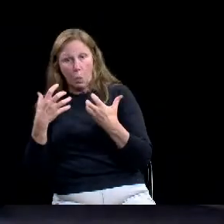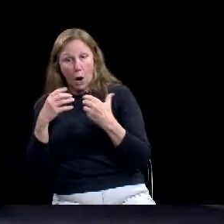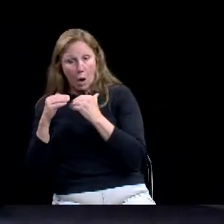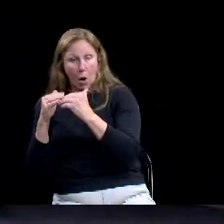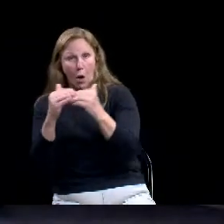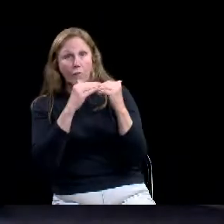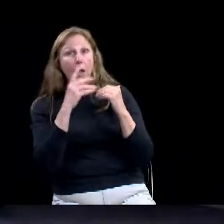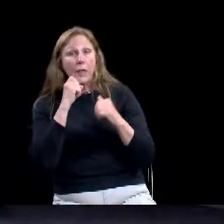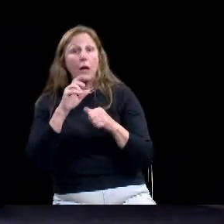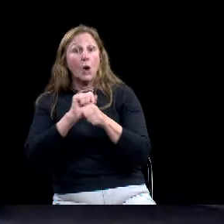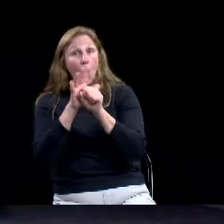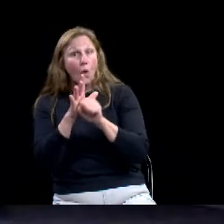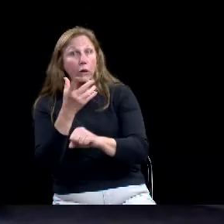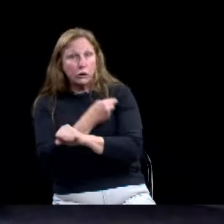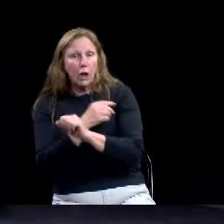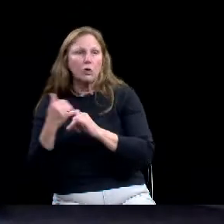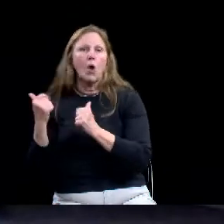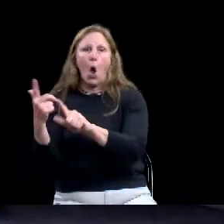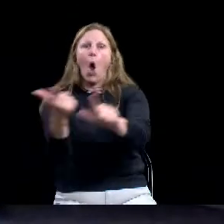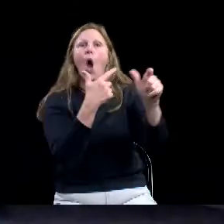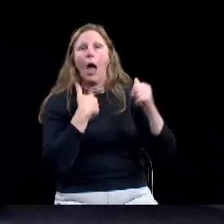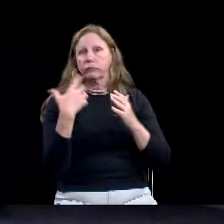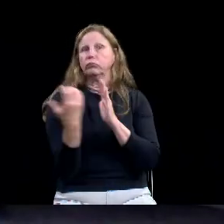kind work. Our staff are working very hard.